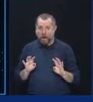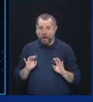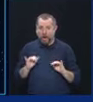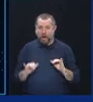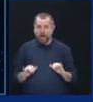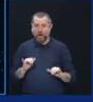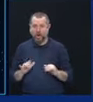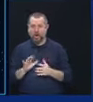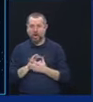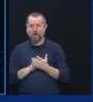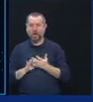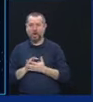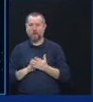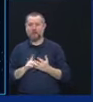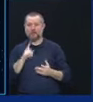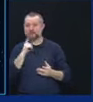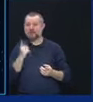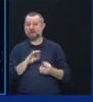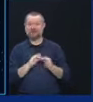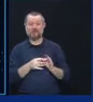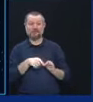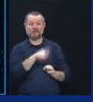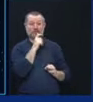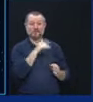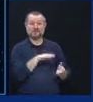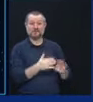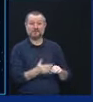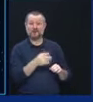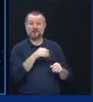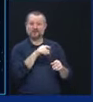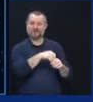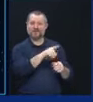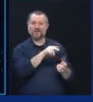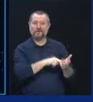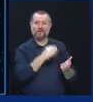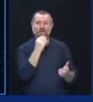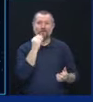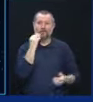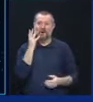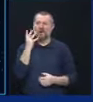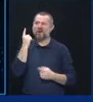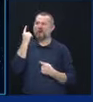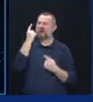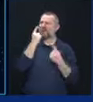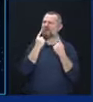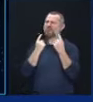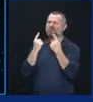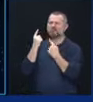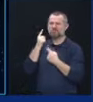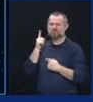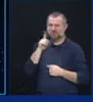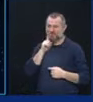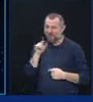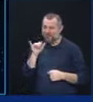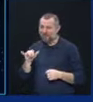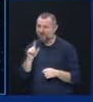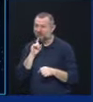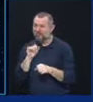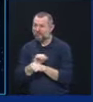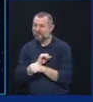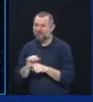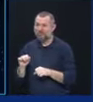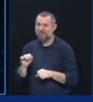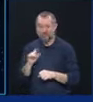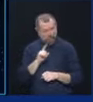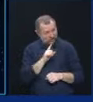family members in nursing homes start to say, I wonder if this is true. I wonder if my